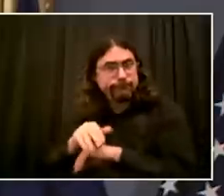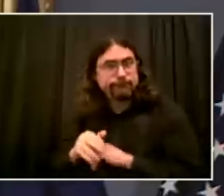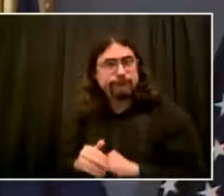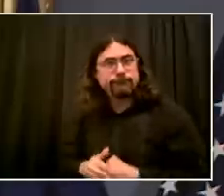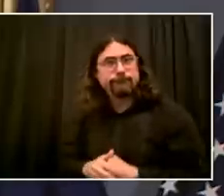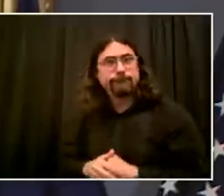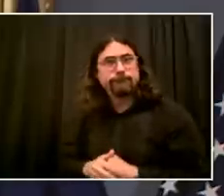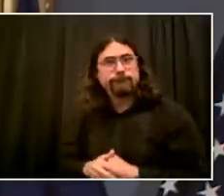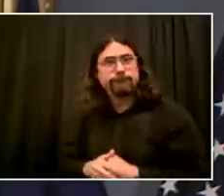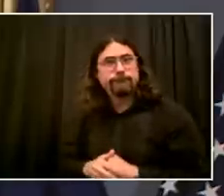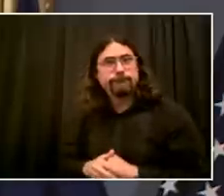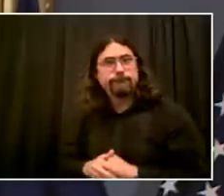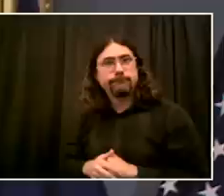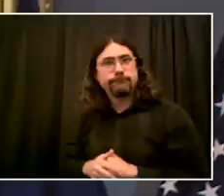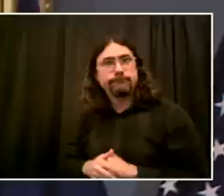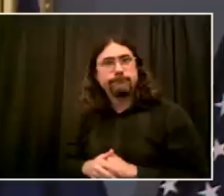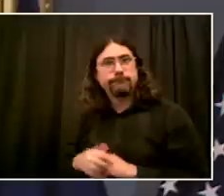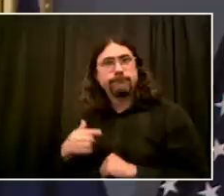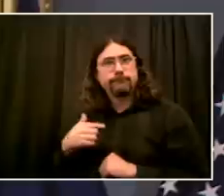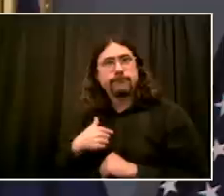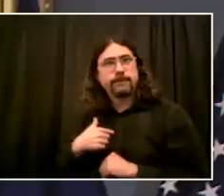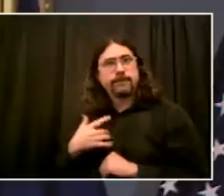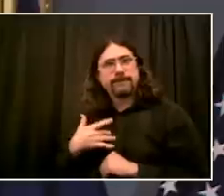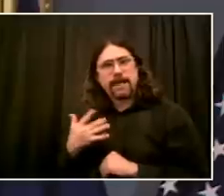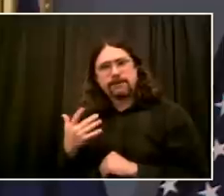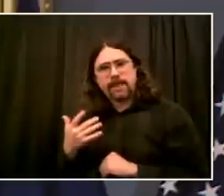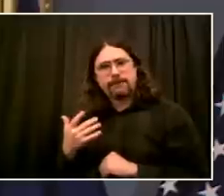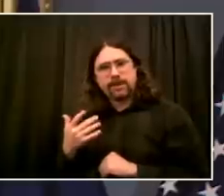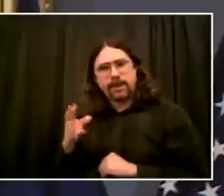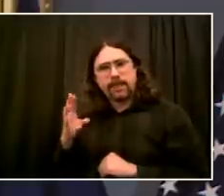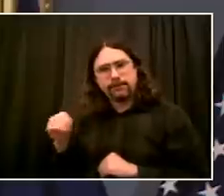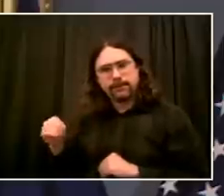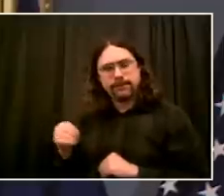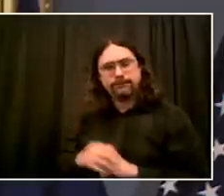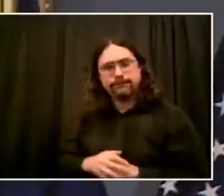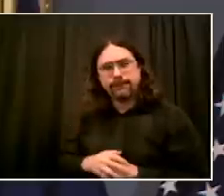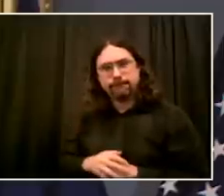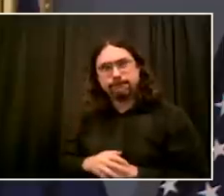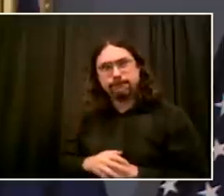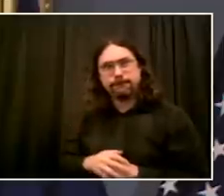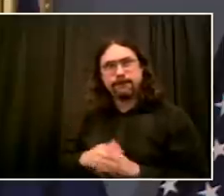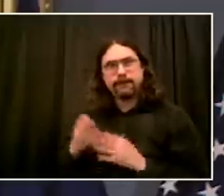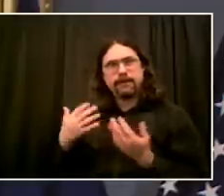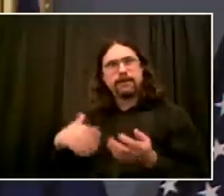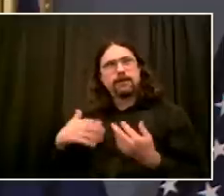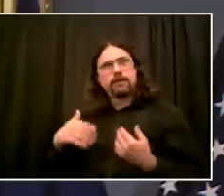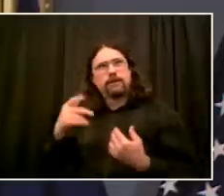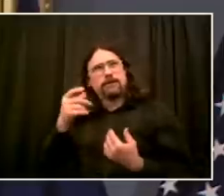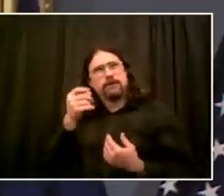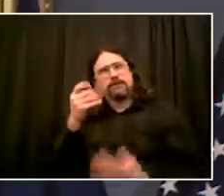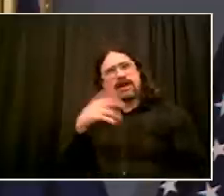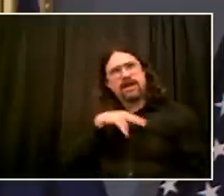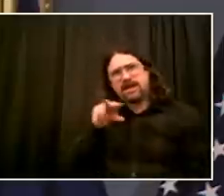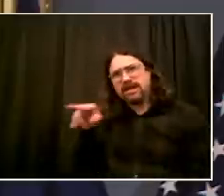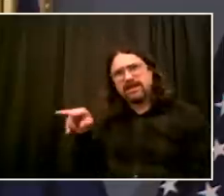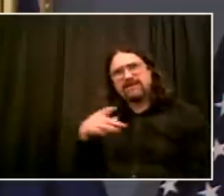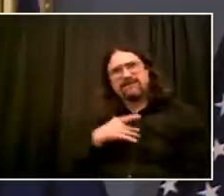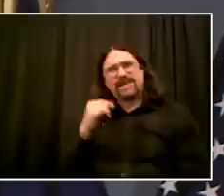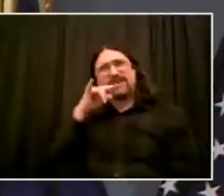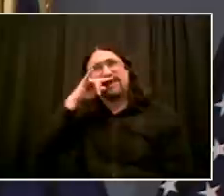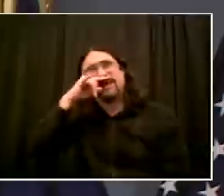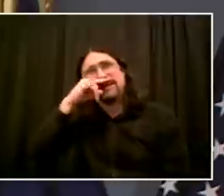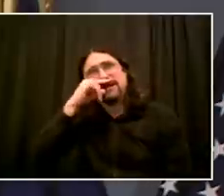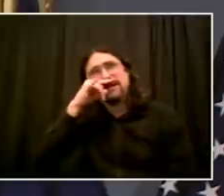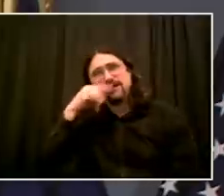lot of these kids have been shut in. They've been taken. They don't have summer jobs now. They have no